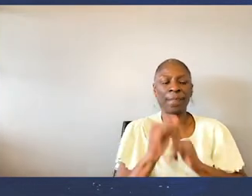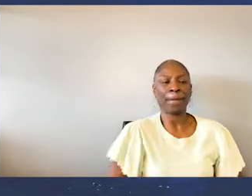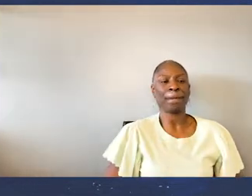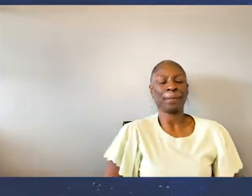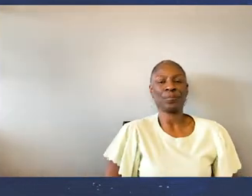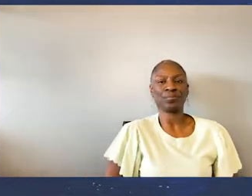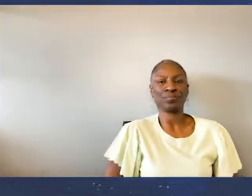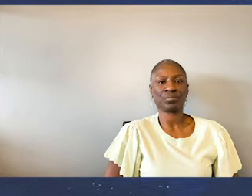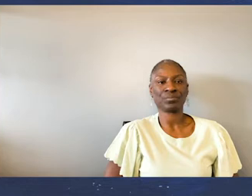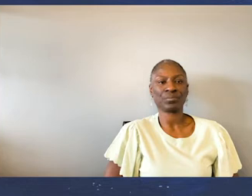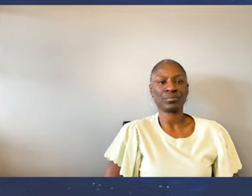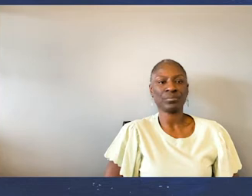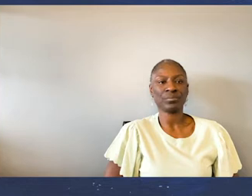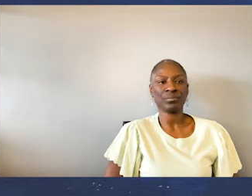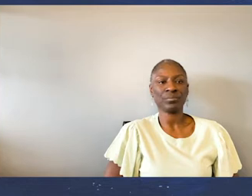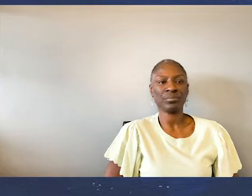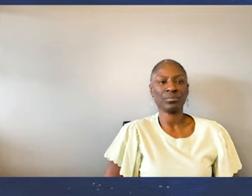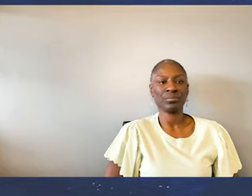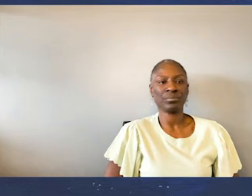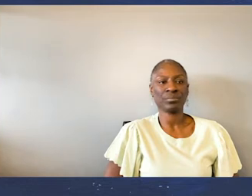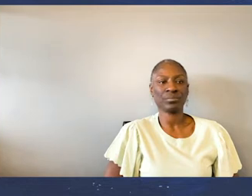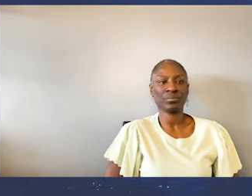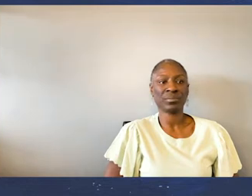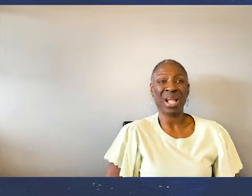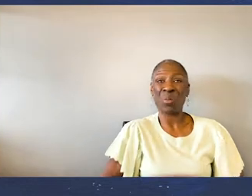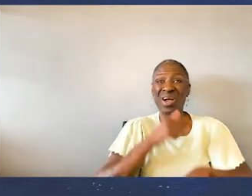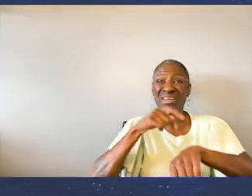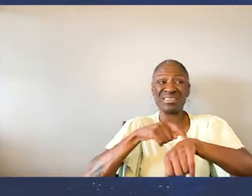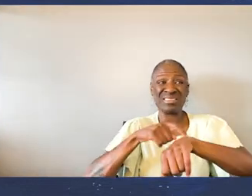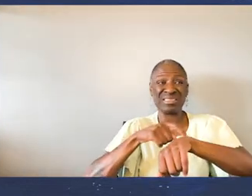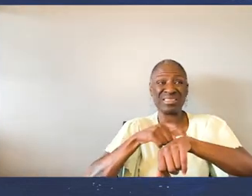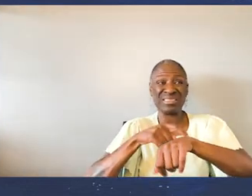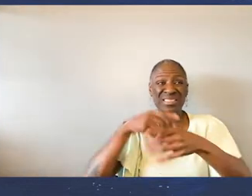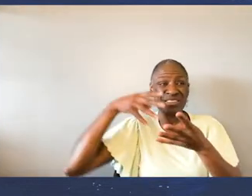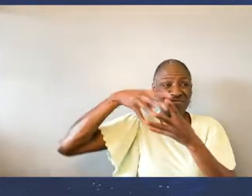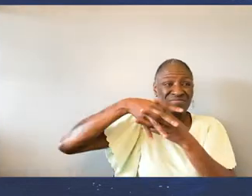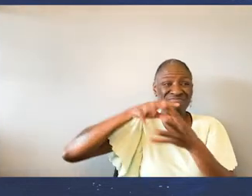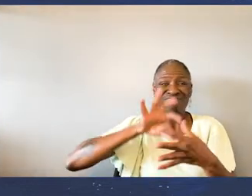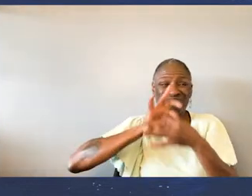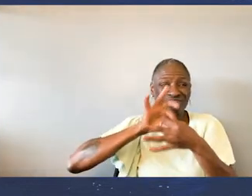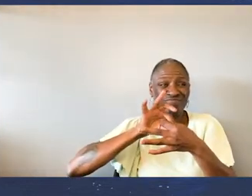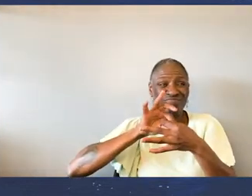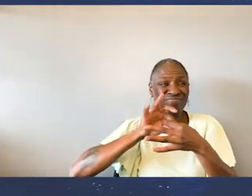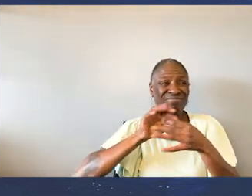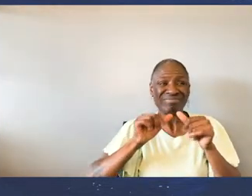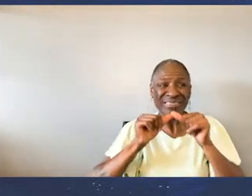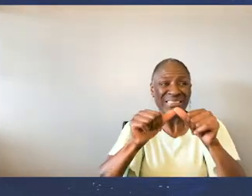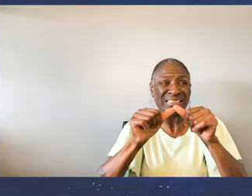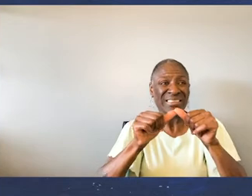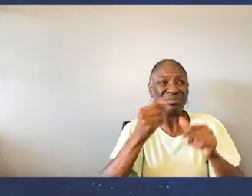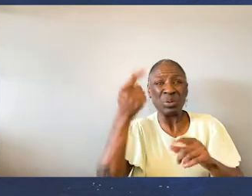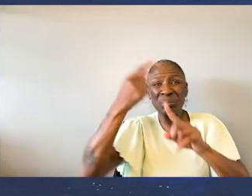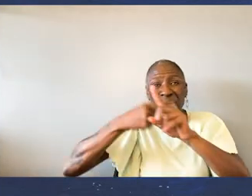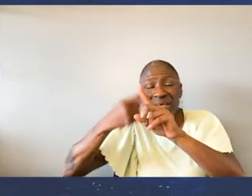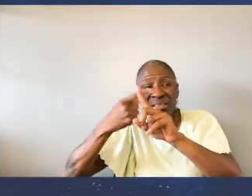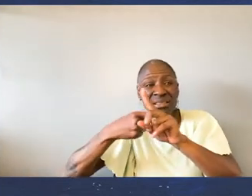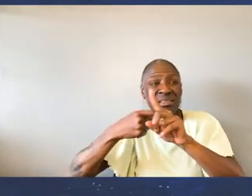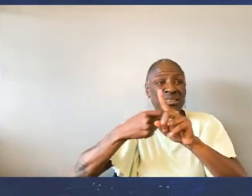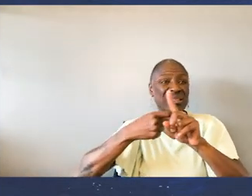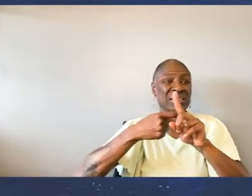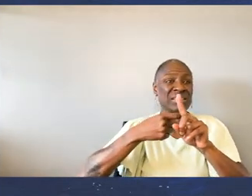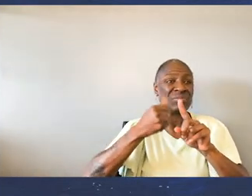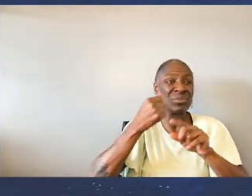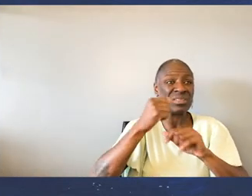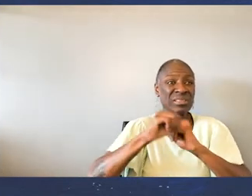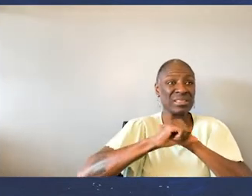I do not know how long this sense of belonging will last. Whether it will be gone in the span of months or if it will trickle out into the years to